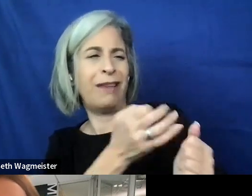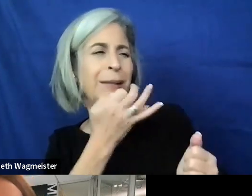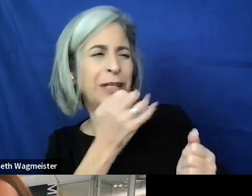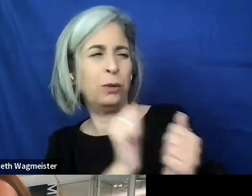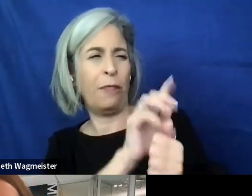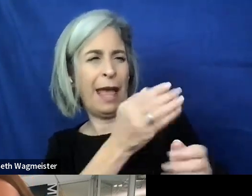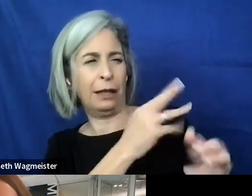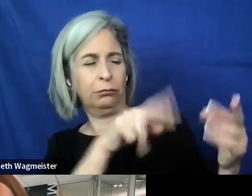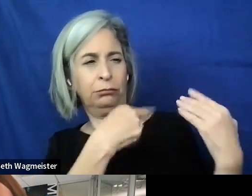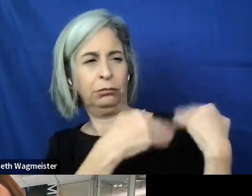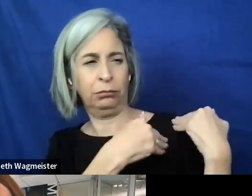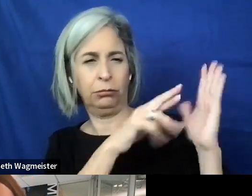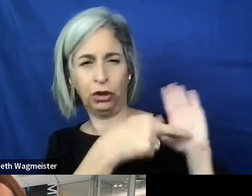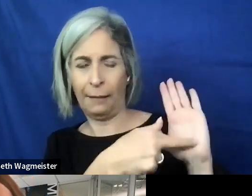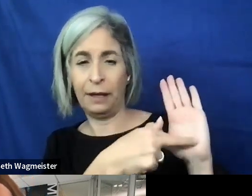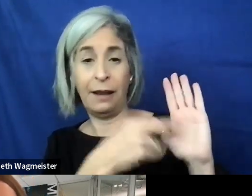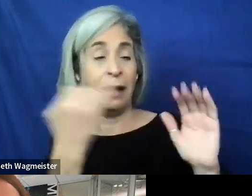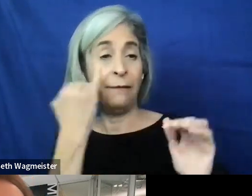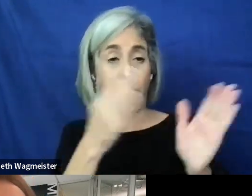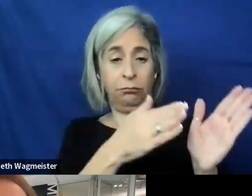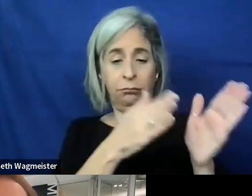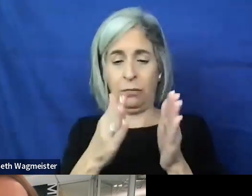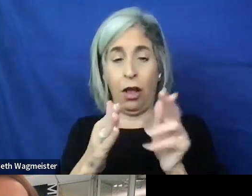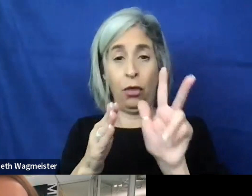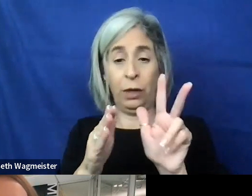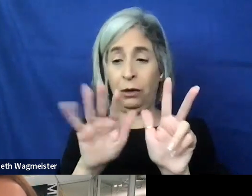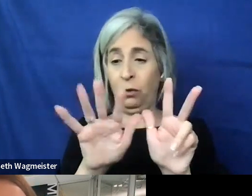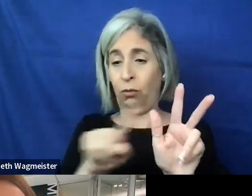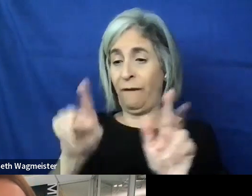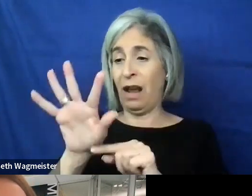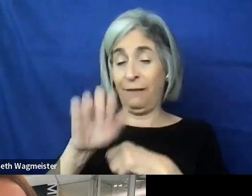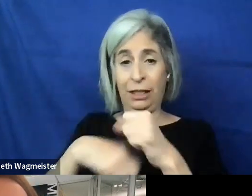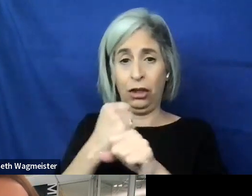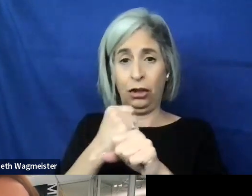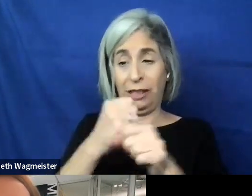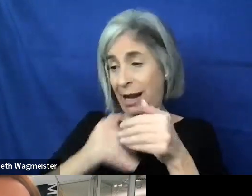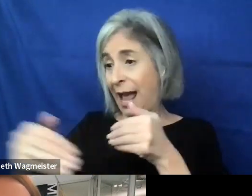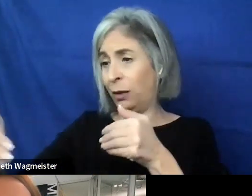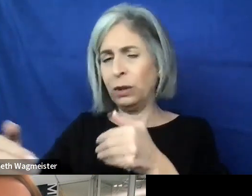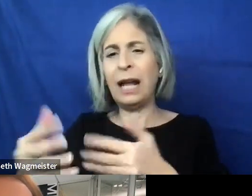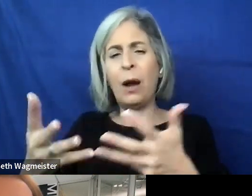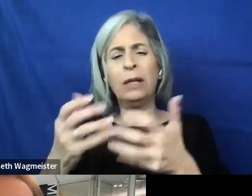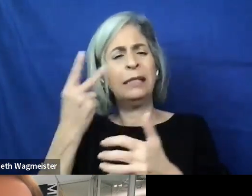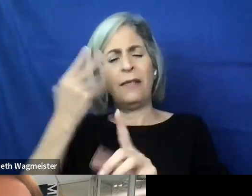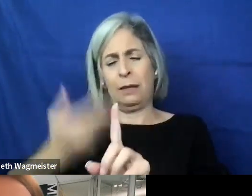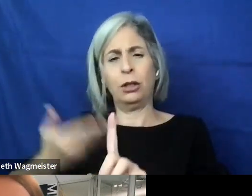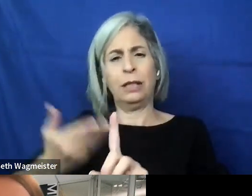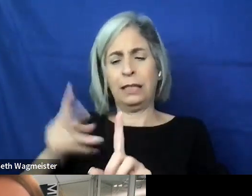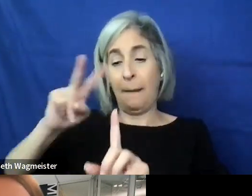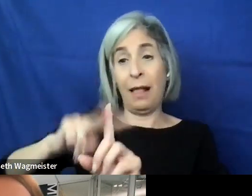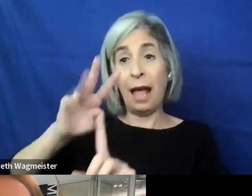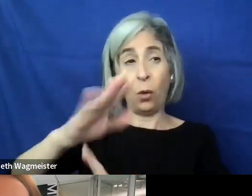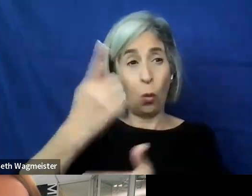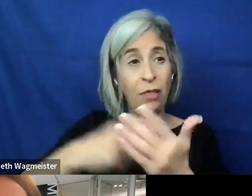Whereas I think when you're in a role from three to five years and onwards, what I would love to see is that that person is applying their